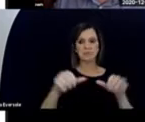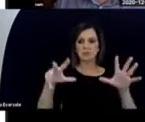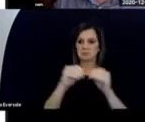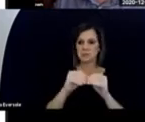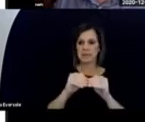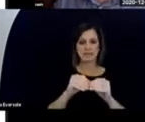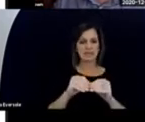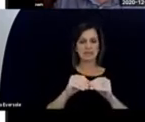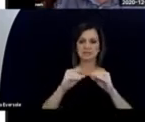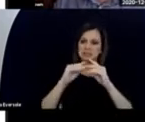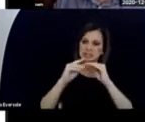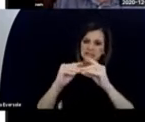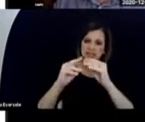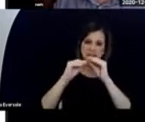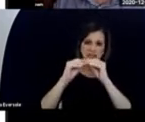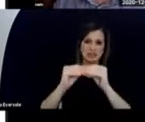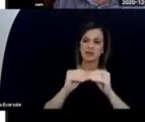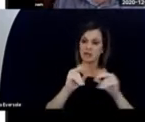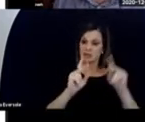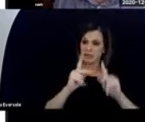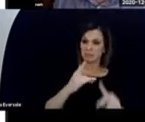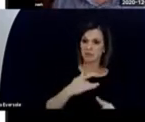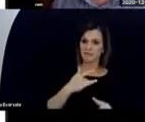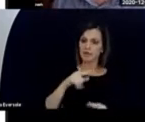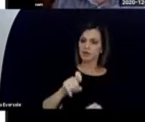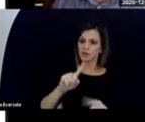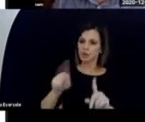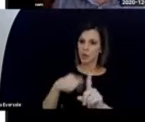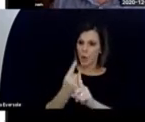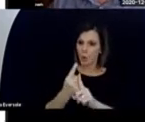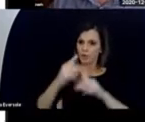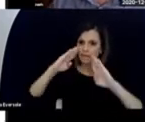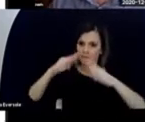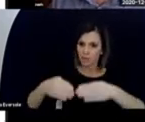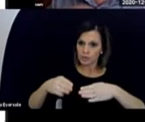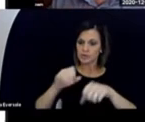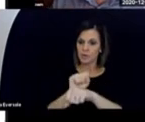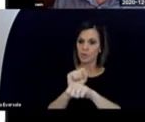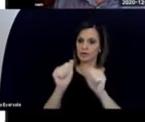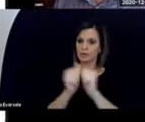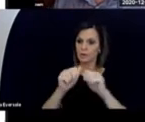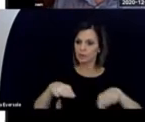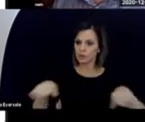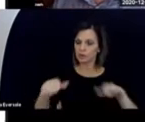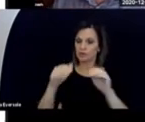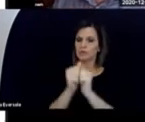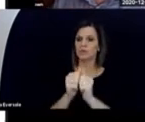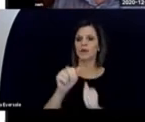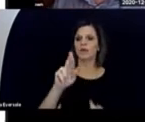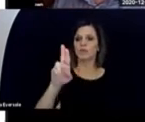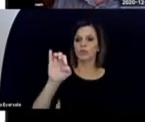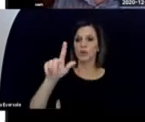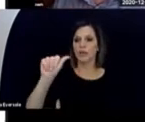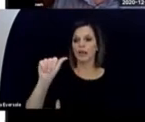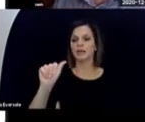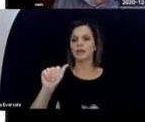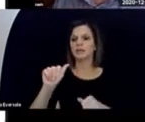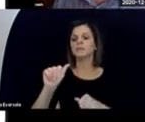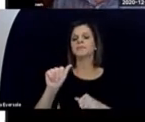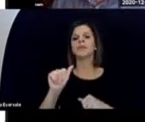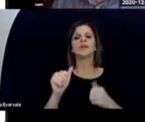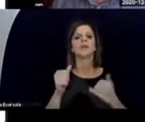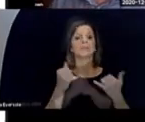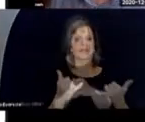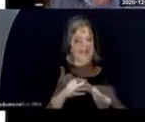very heated meetings where they felt we should only be working with children with congenital rubella syndrome.